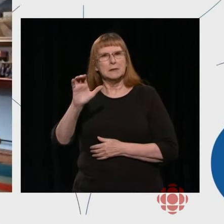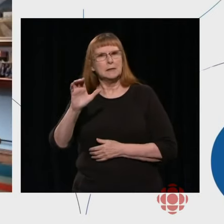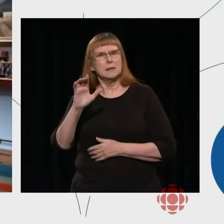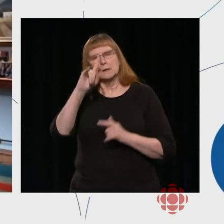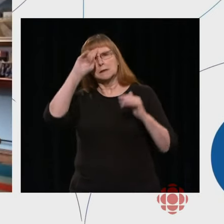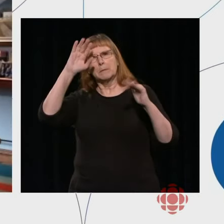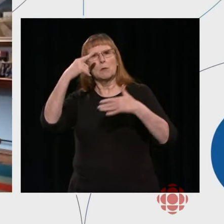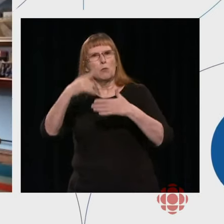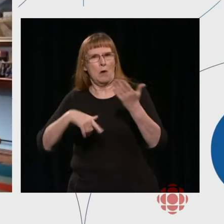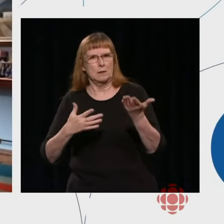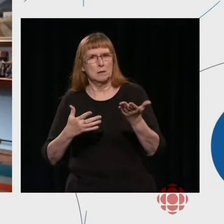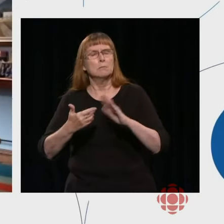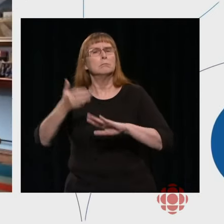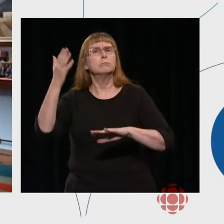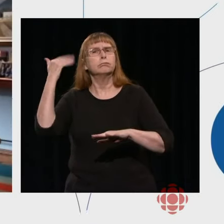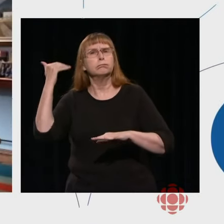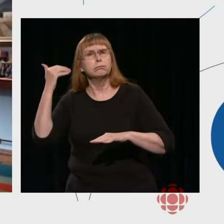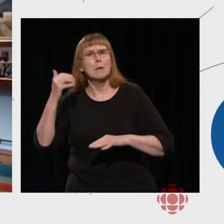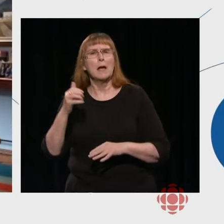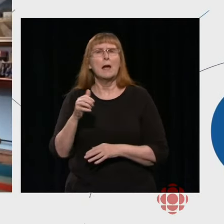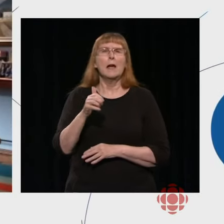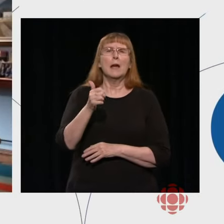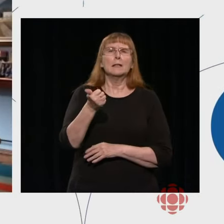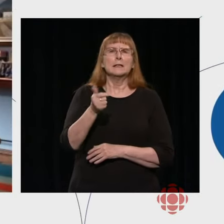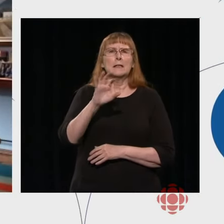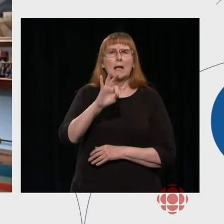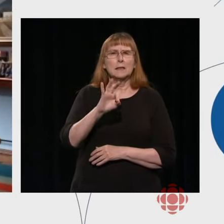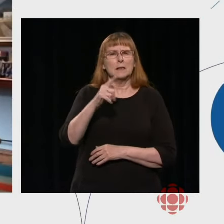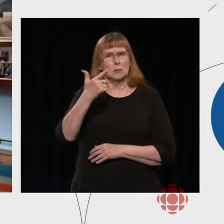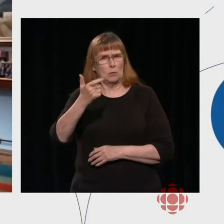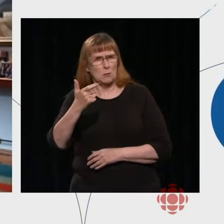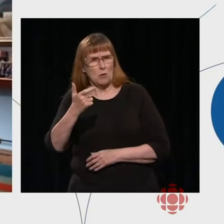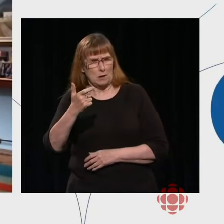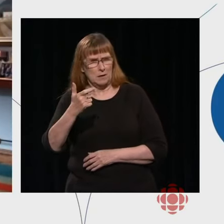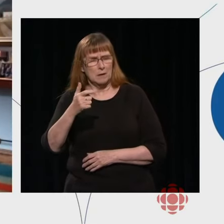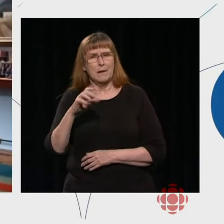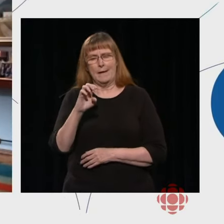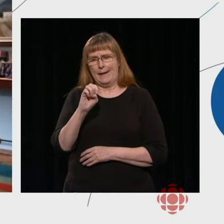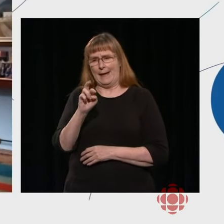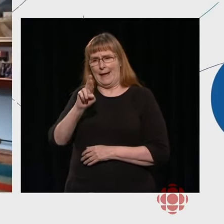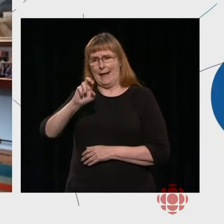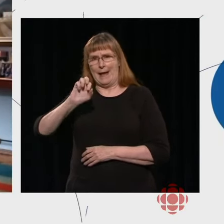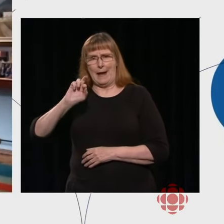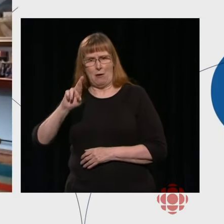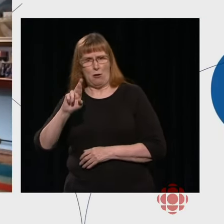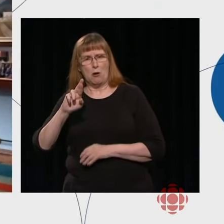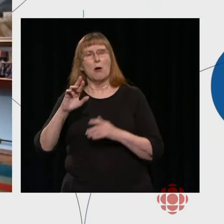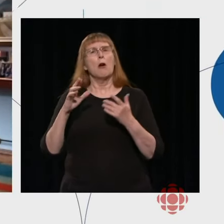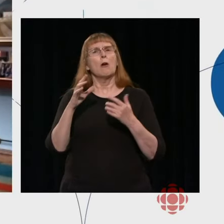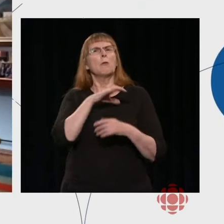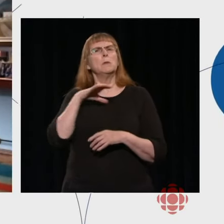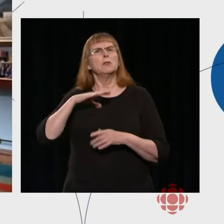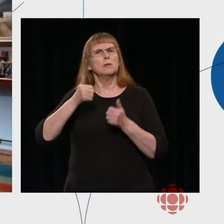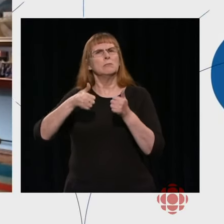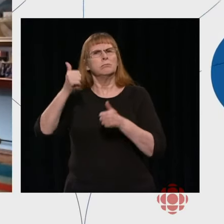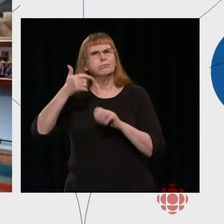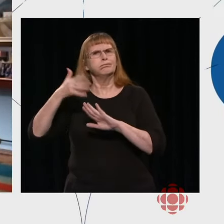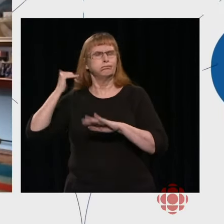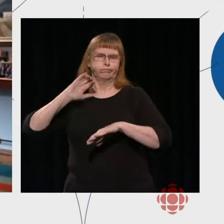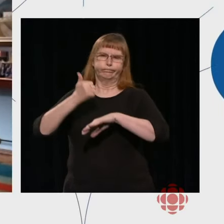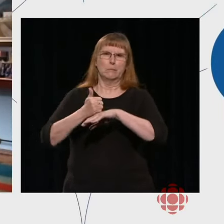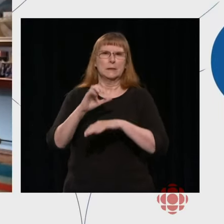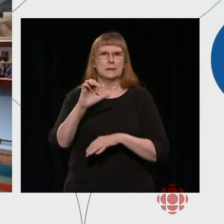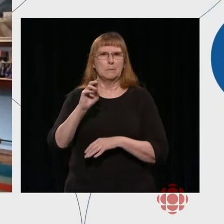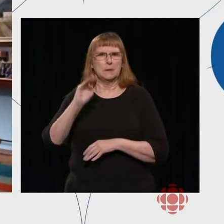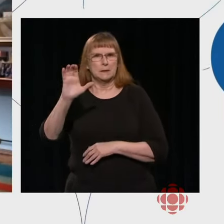that the Aired Commission recommended the creation of a national radio network. And then a few years later, in the early 1930s,